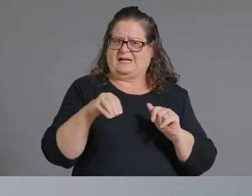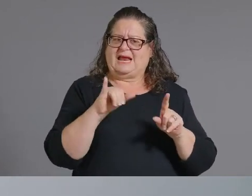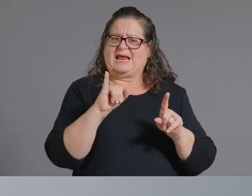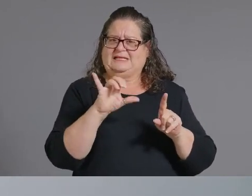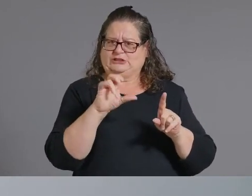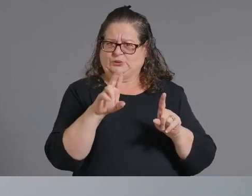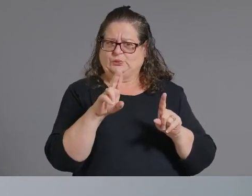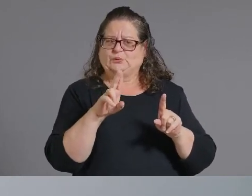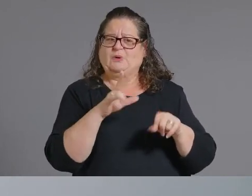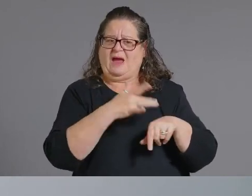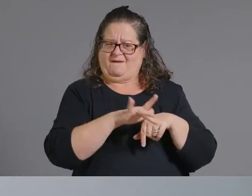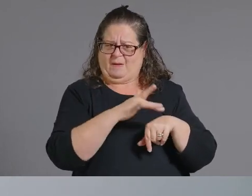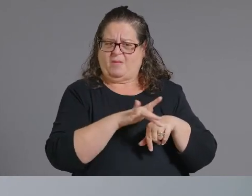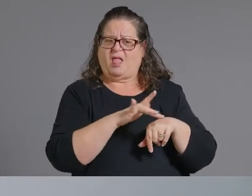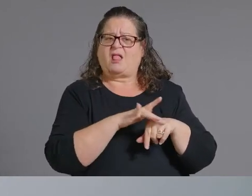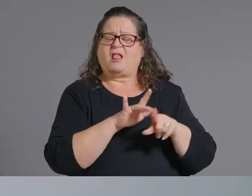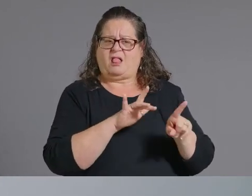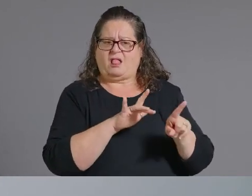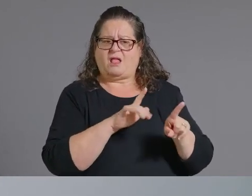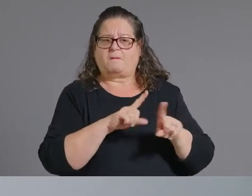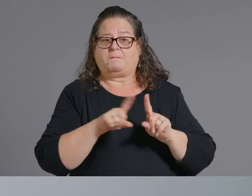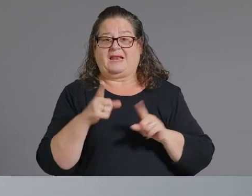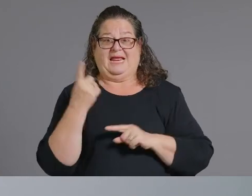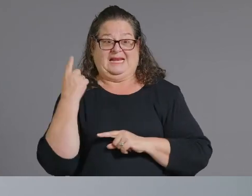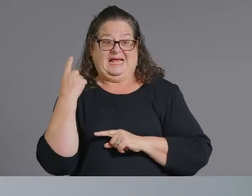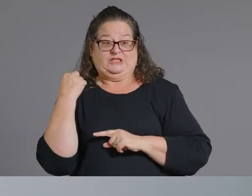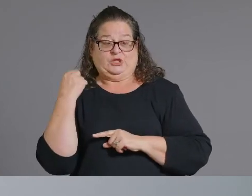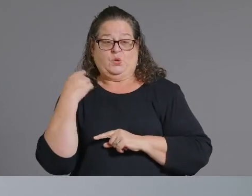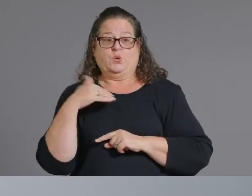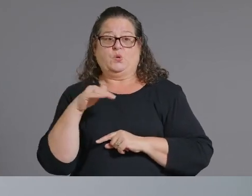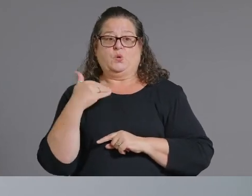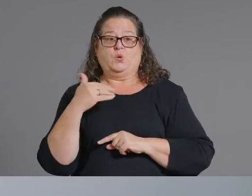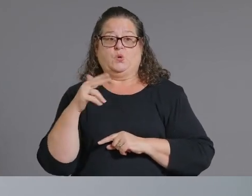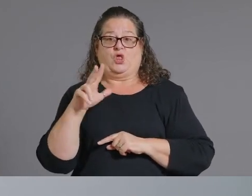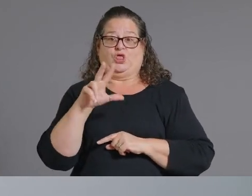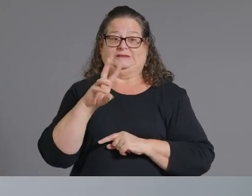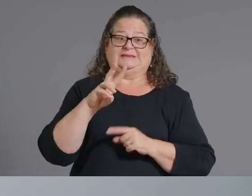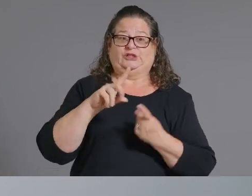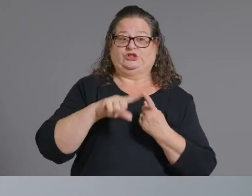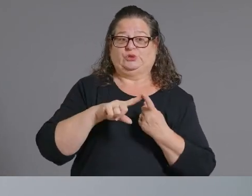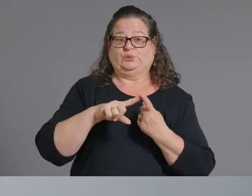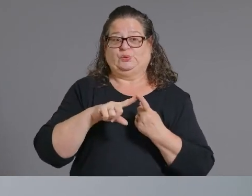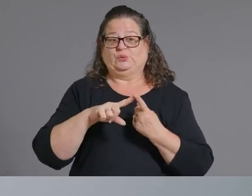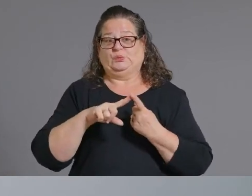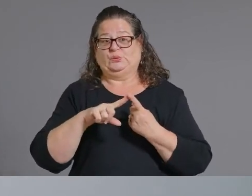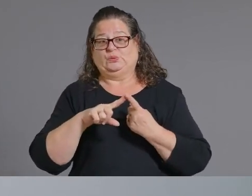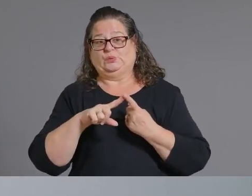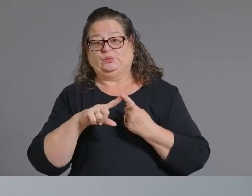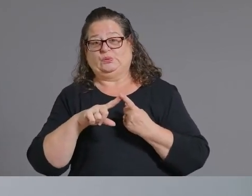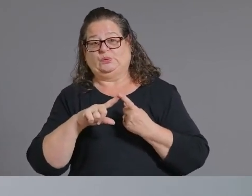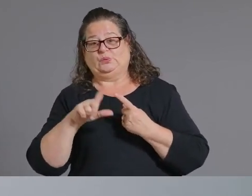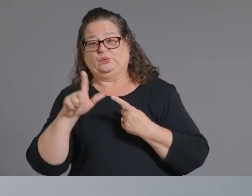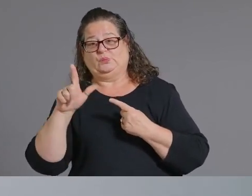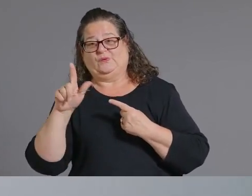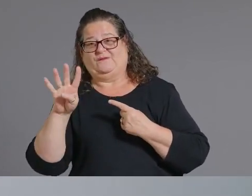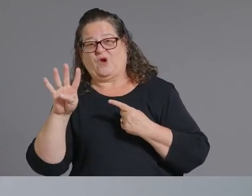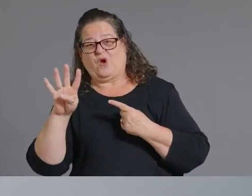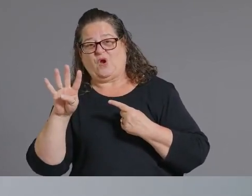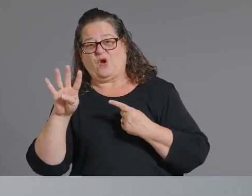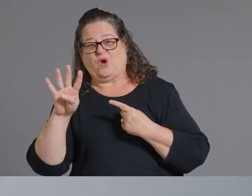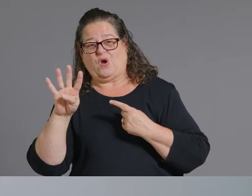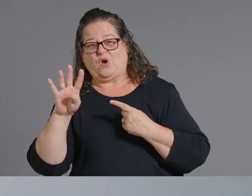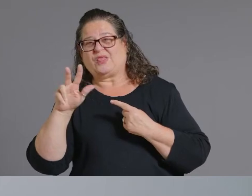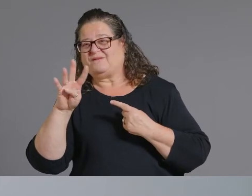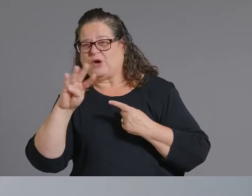surge of last year we have about 36 to 24 percent of our available state icu that's available i was curious as to you know